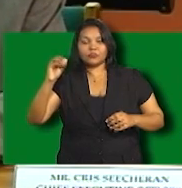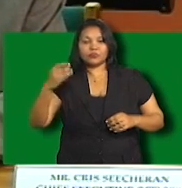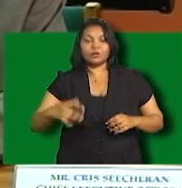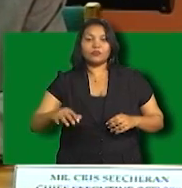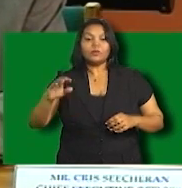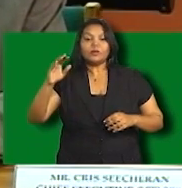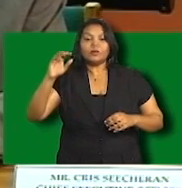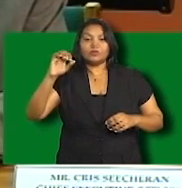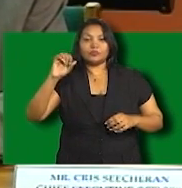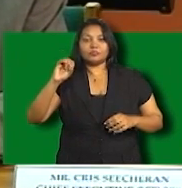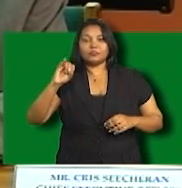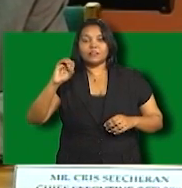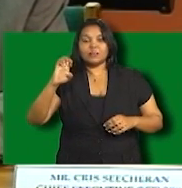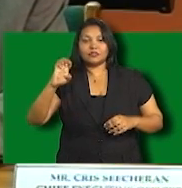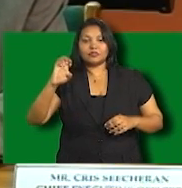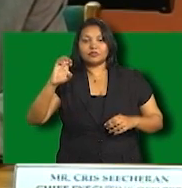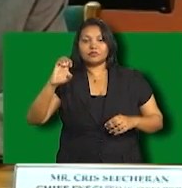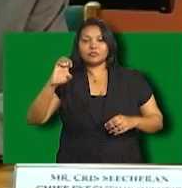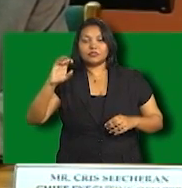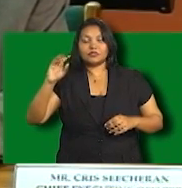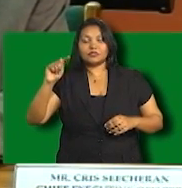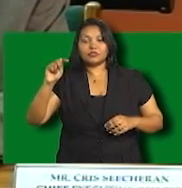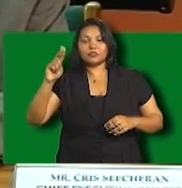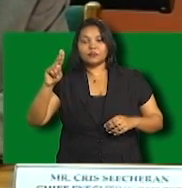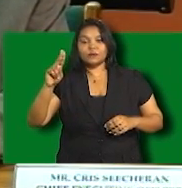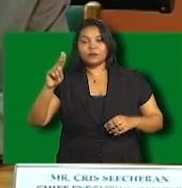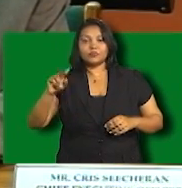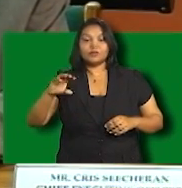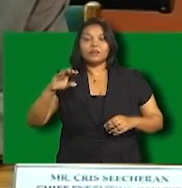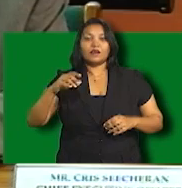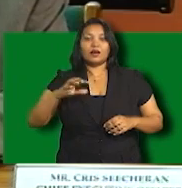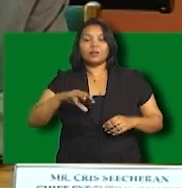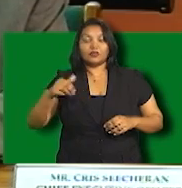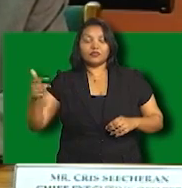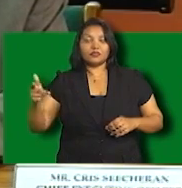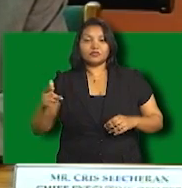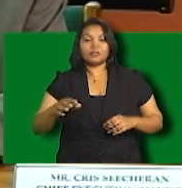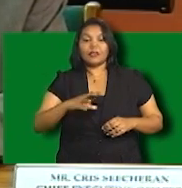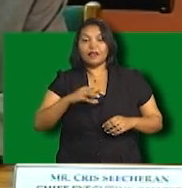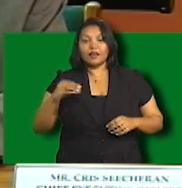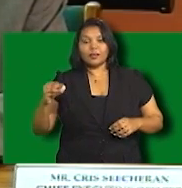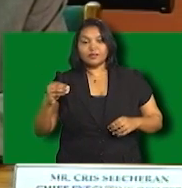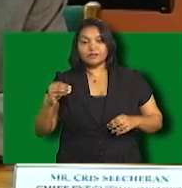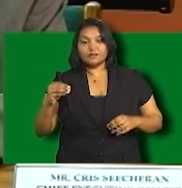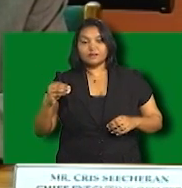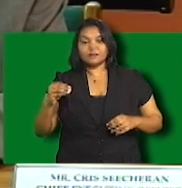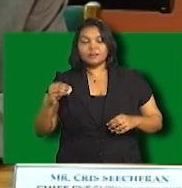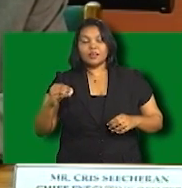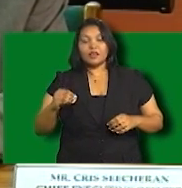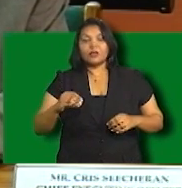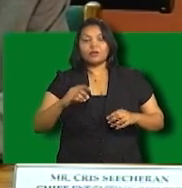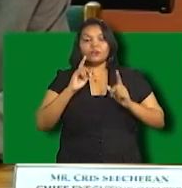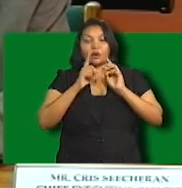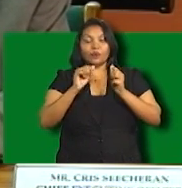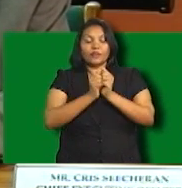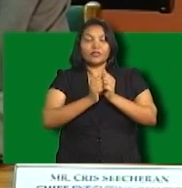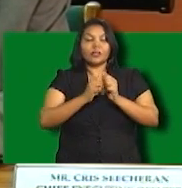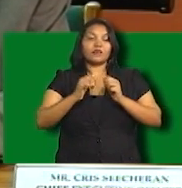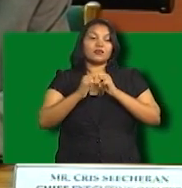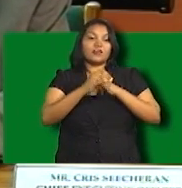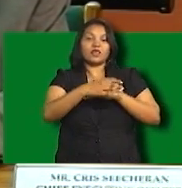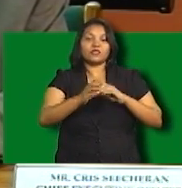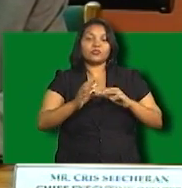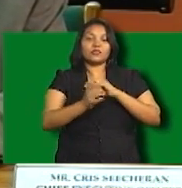ECDB, CTU, Canto, and so on, in direct contact with places like